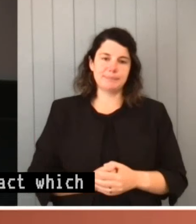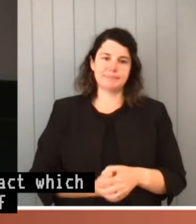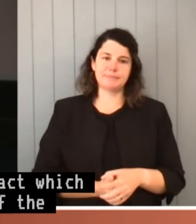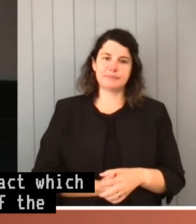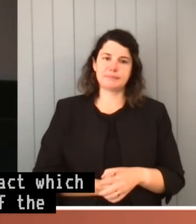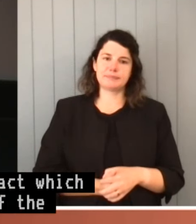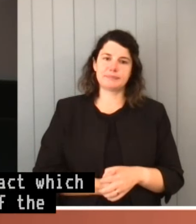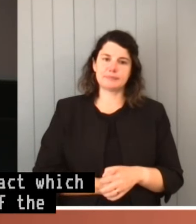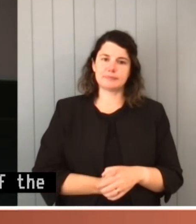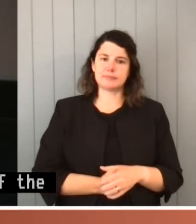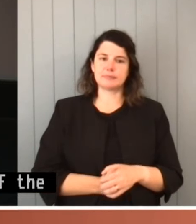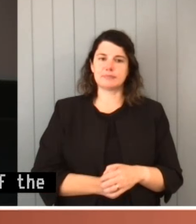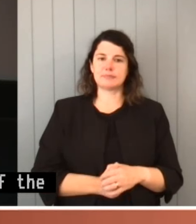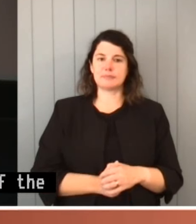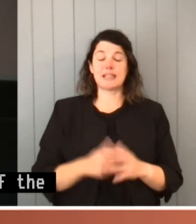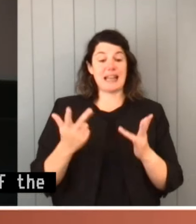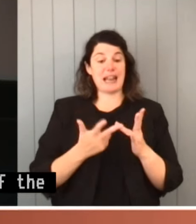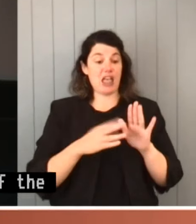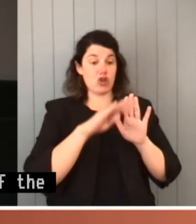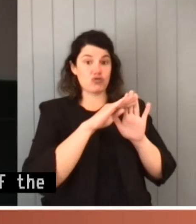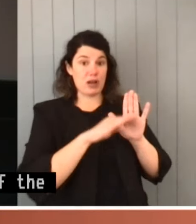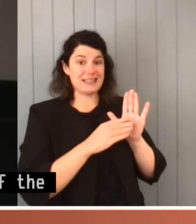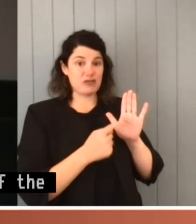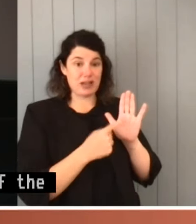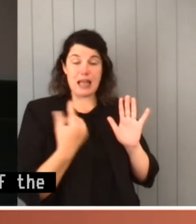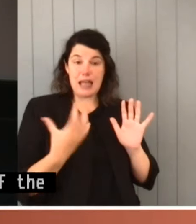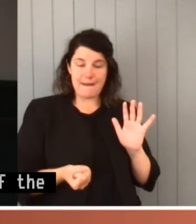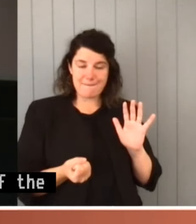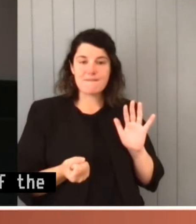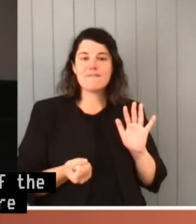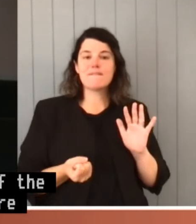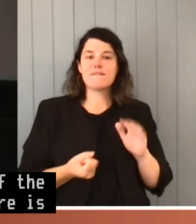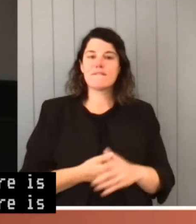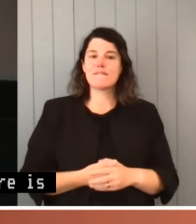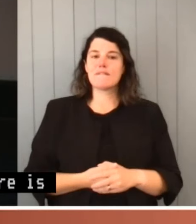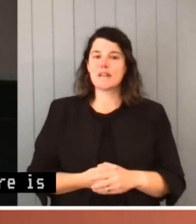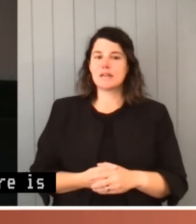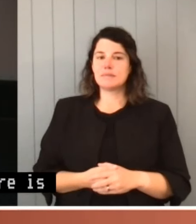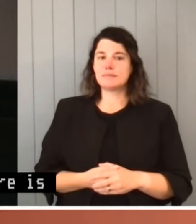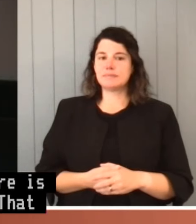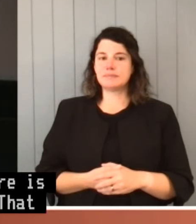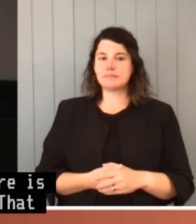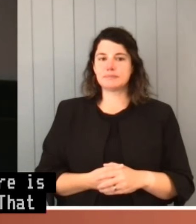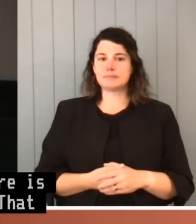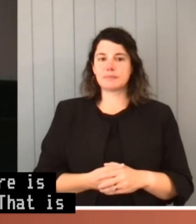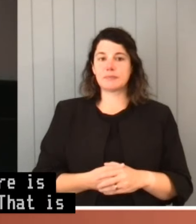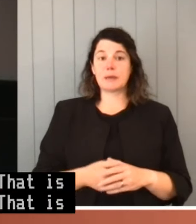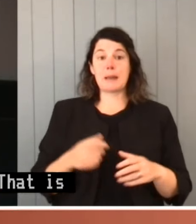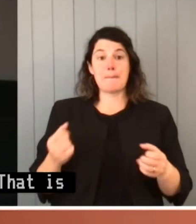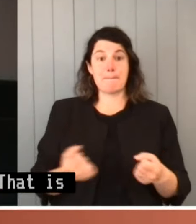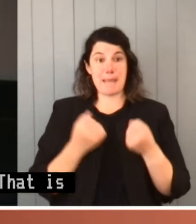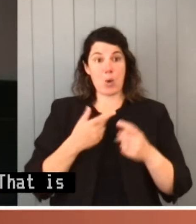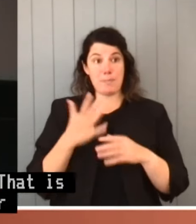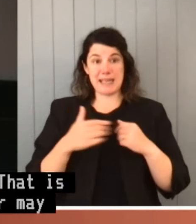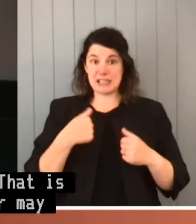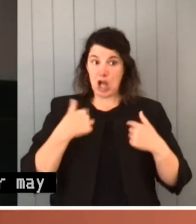There is another criterion as well, that is, the valid exercise of power may require more than just rationality and logic,